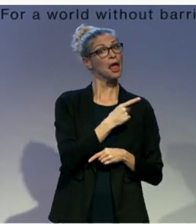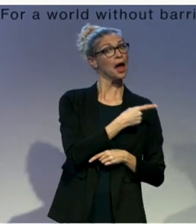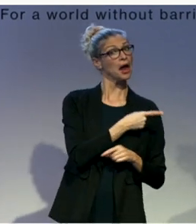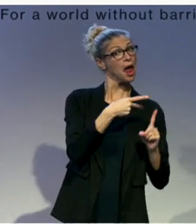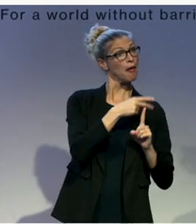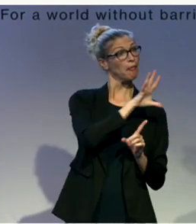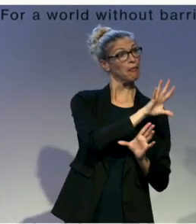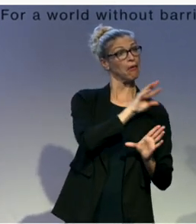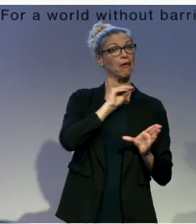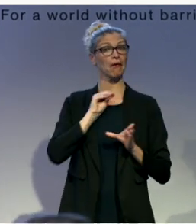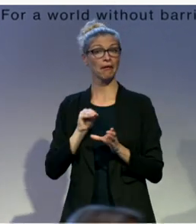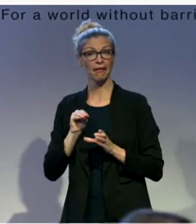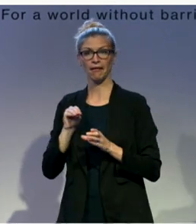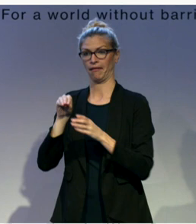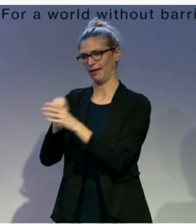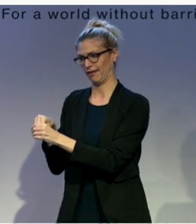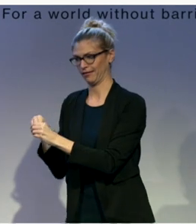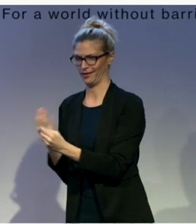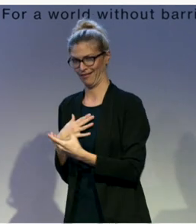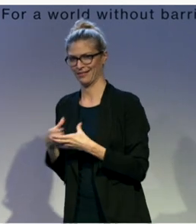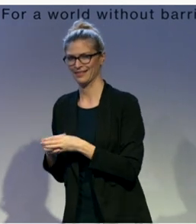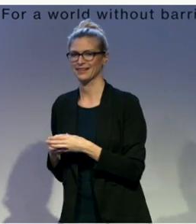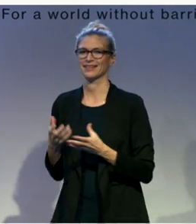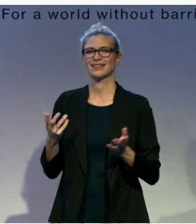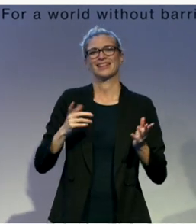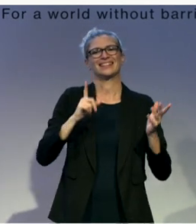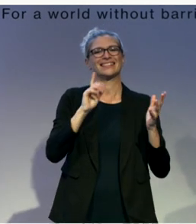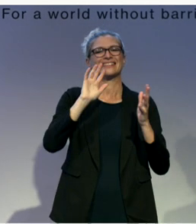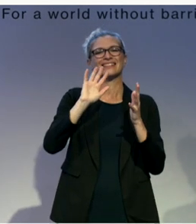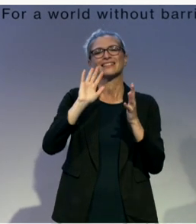cultural thing and differs from culture to culture.